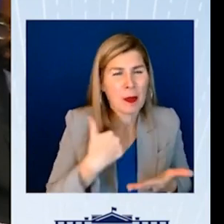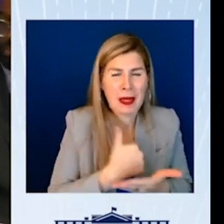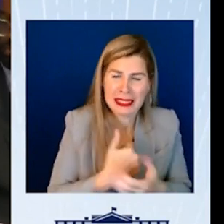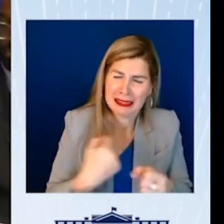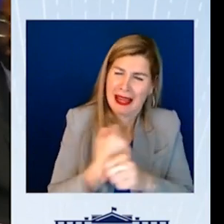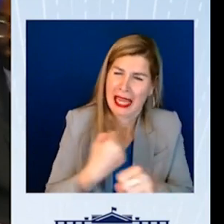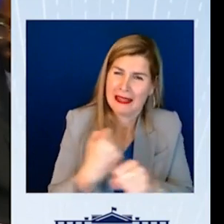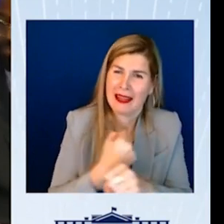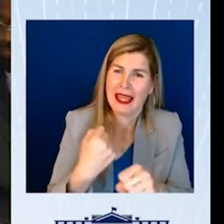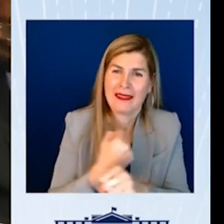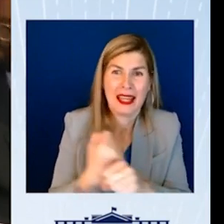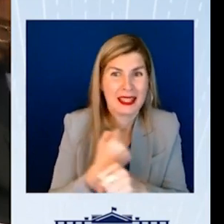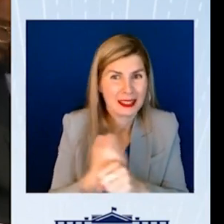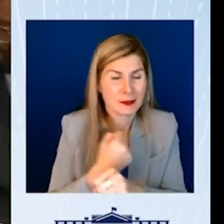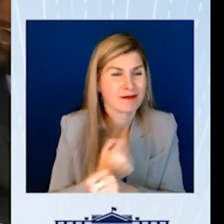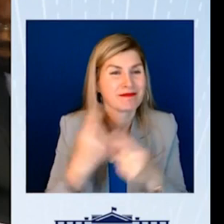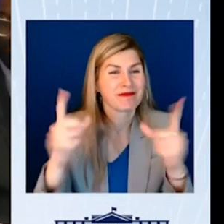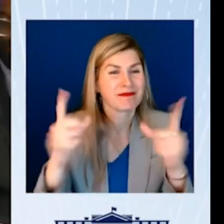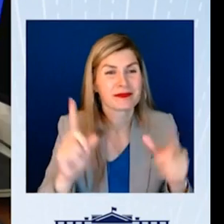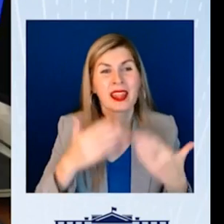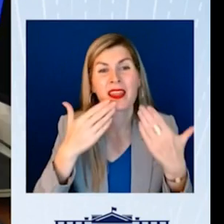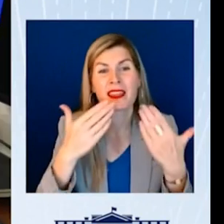discrimination. Thank you.